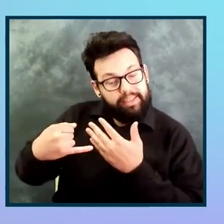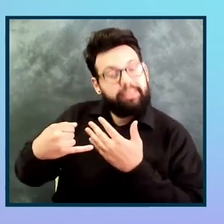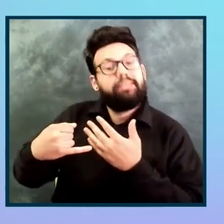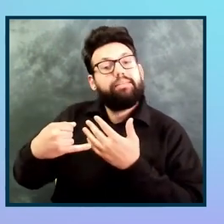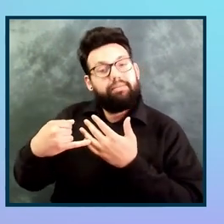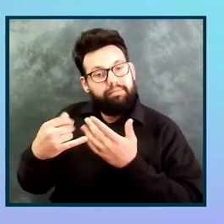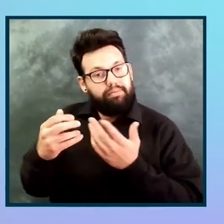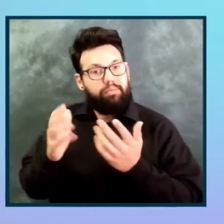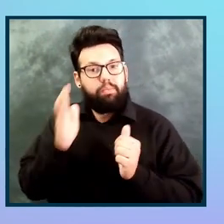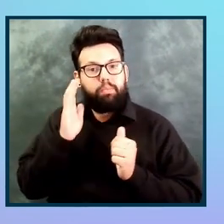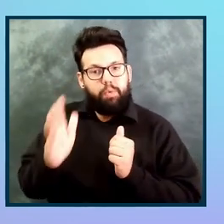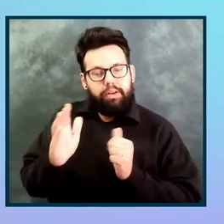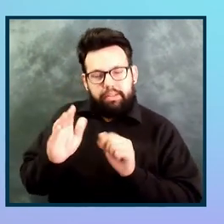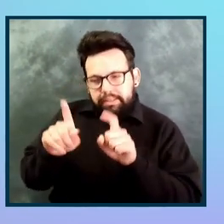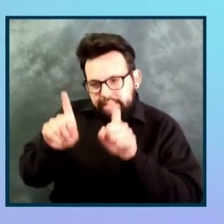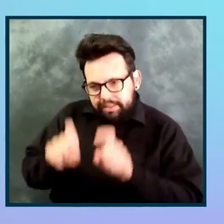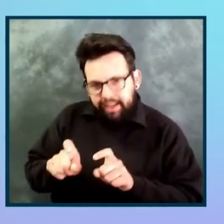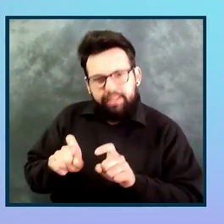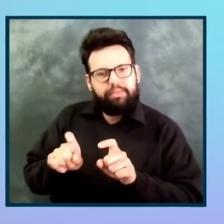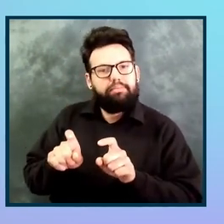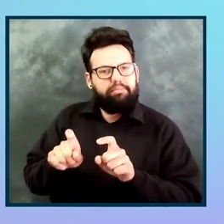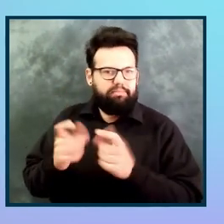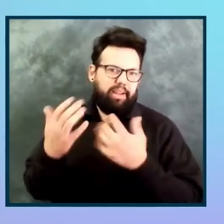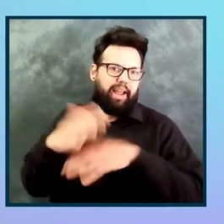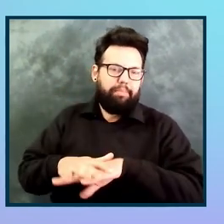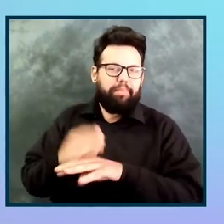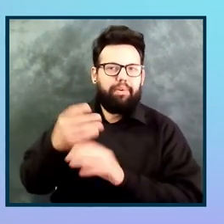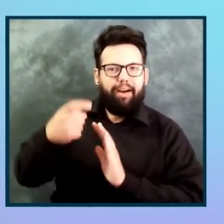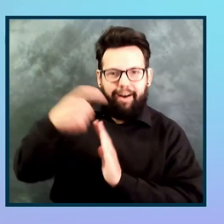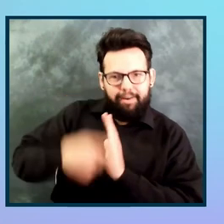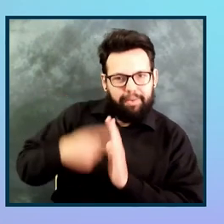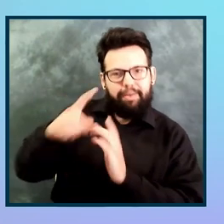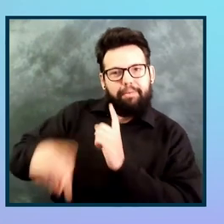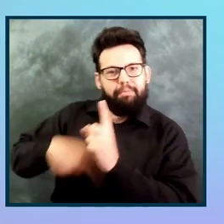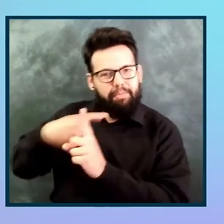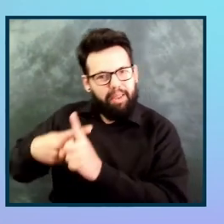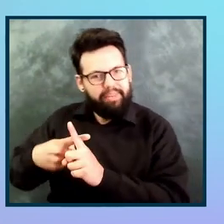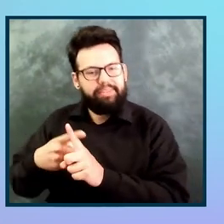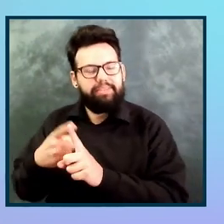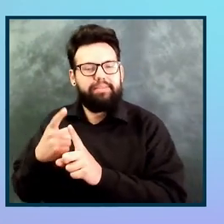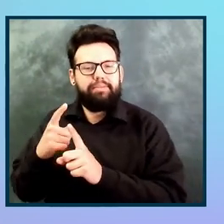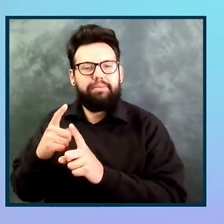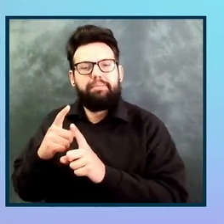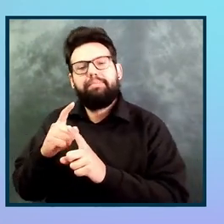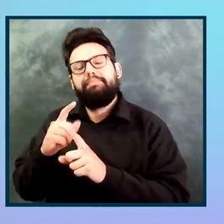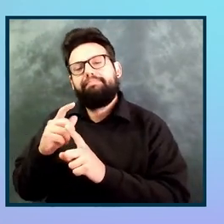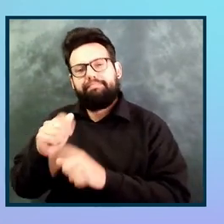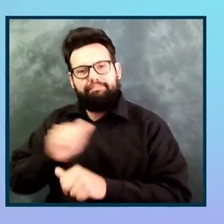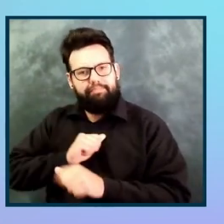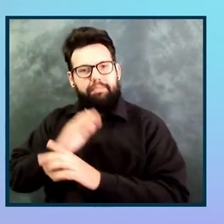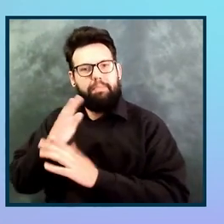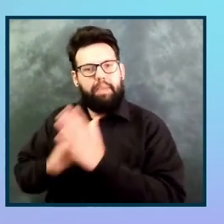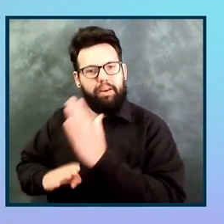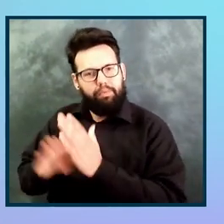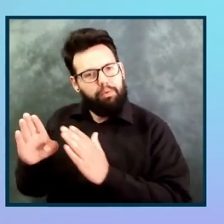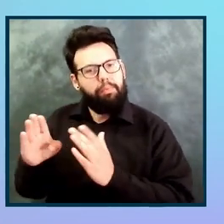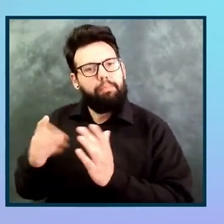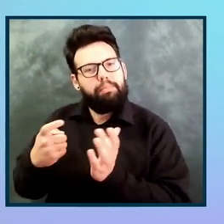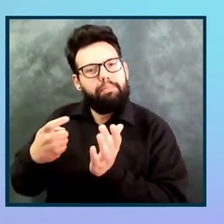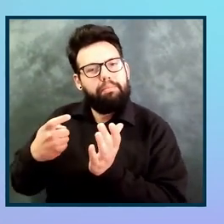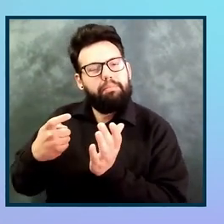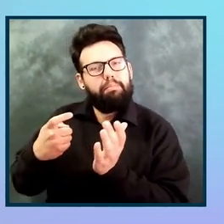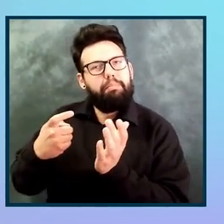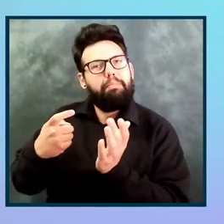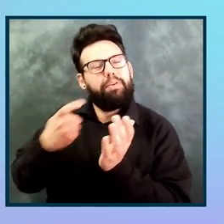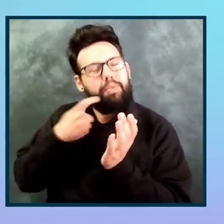things that are brand new interaction patterns. And even though we had done perhaps some usability research on it before, we still wanted to test